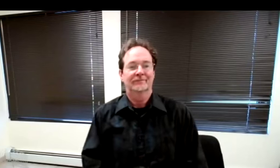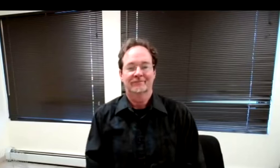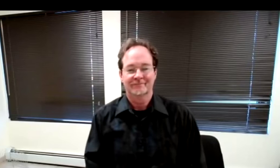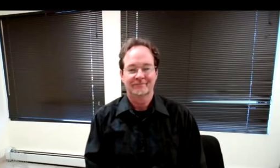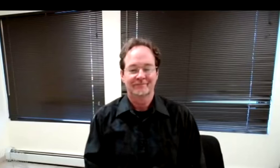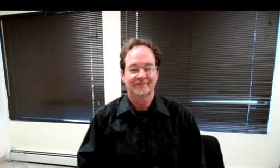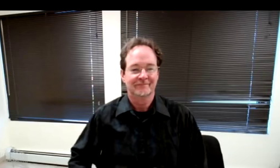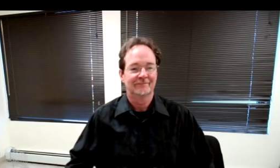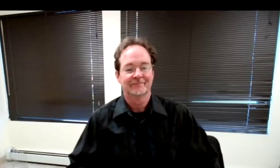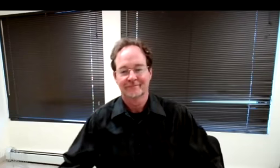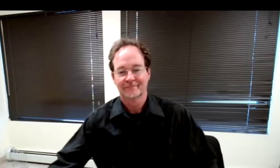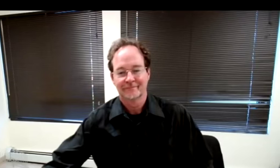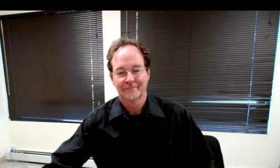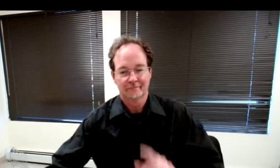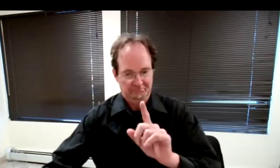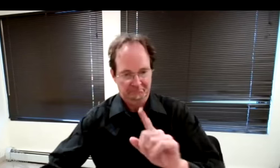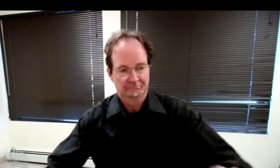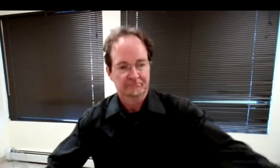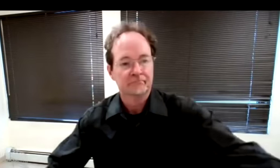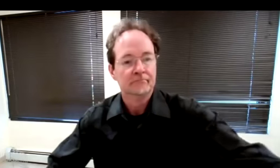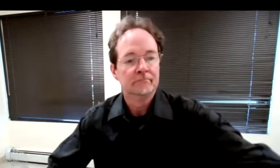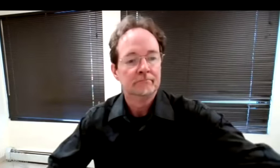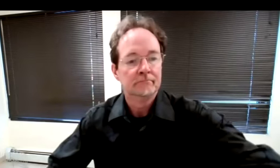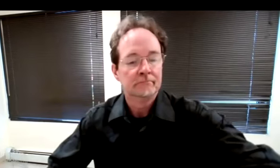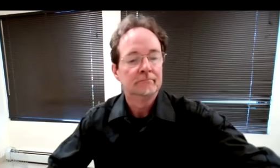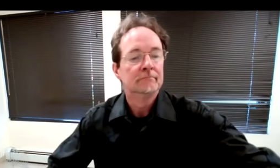Kim says she can weigh in as a deaf person on that.